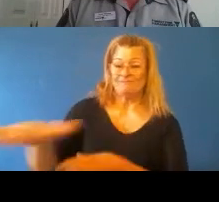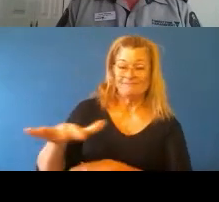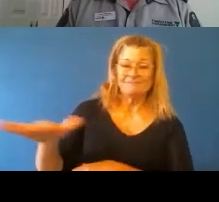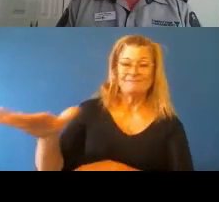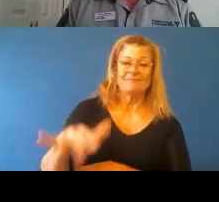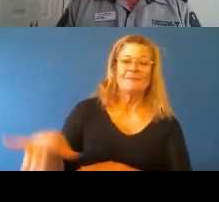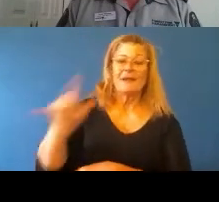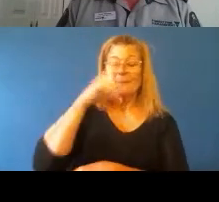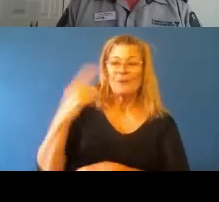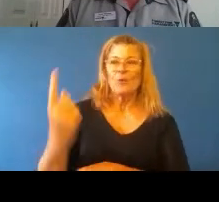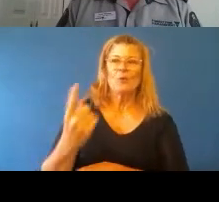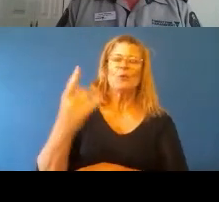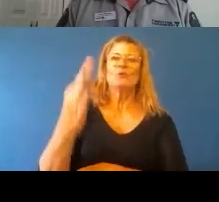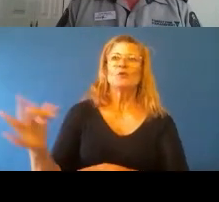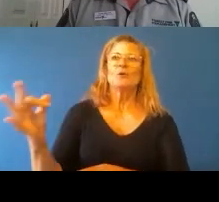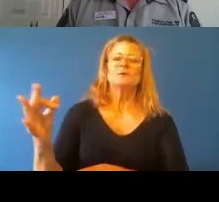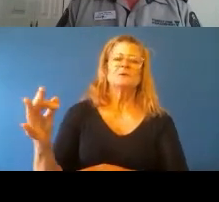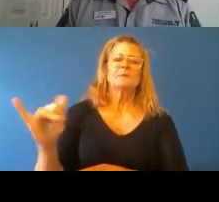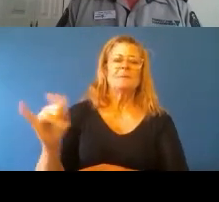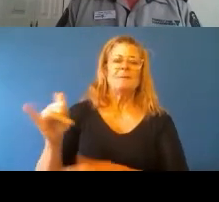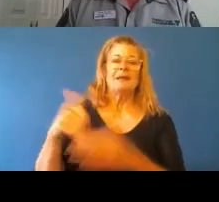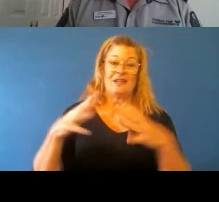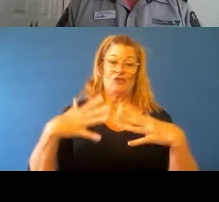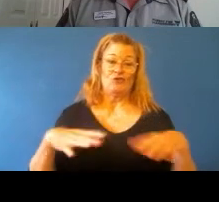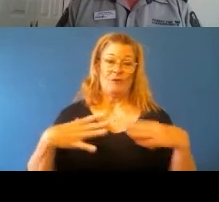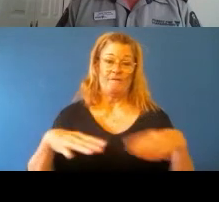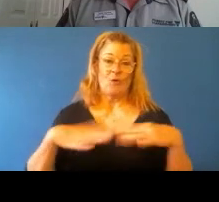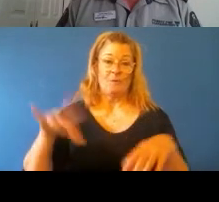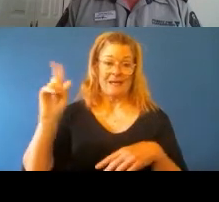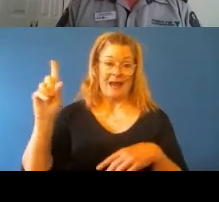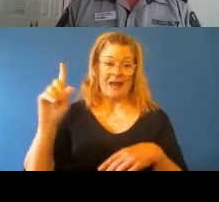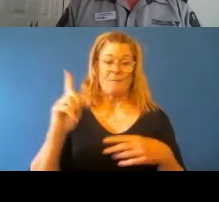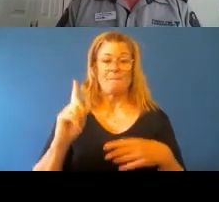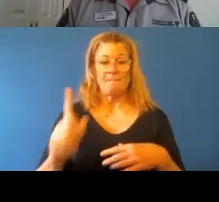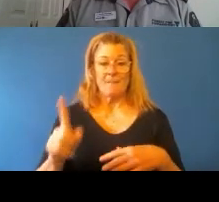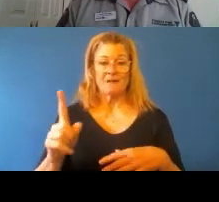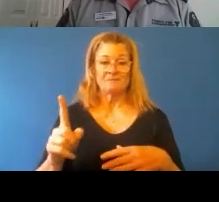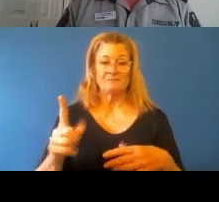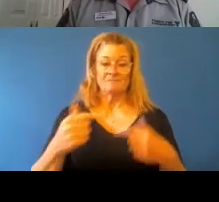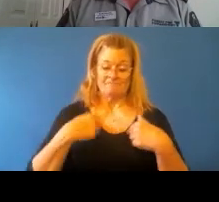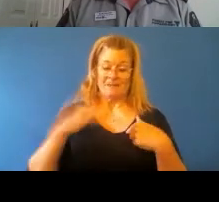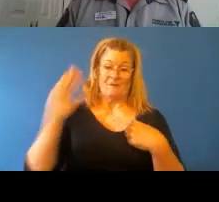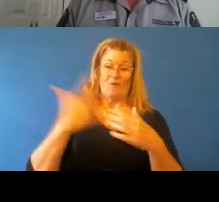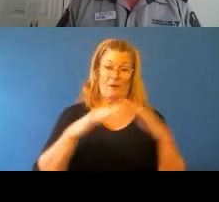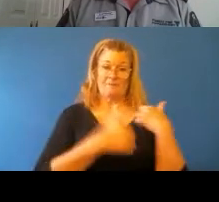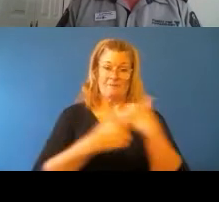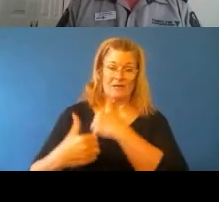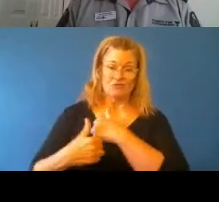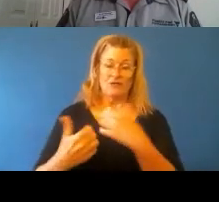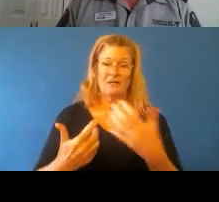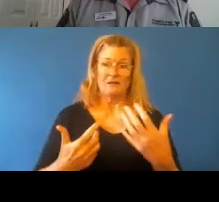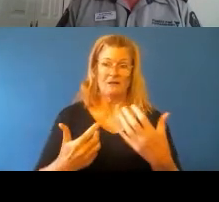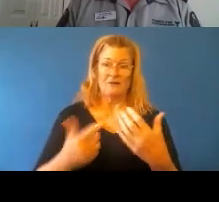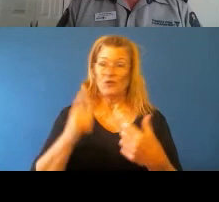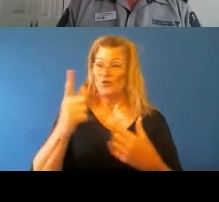us that aren't maybe in uniform now, but as a previous person involved in military, you do,